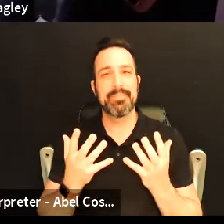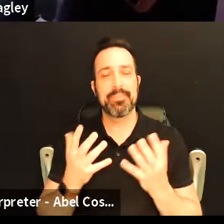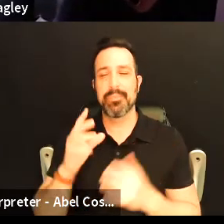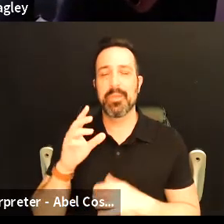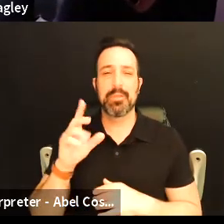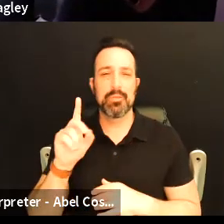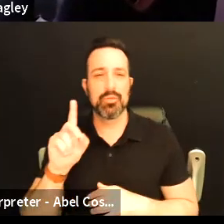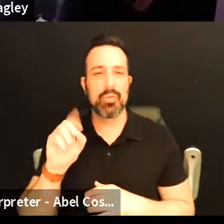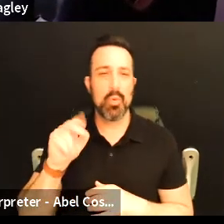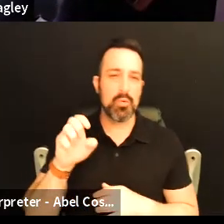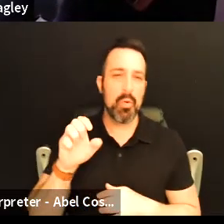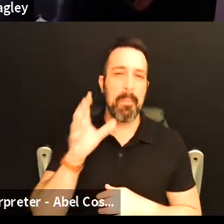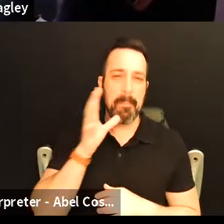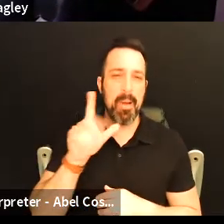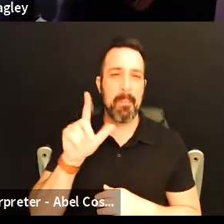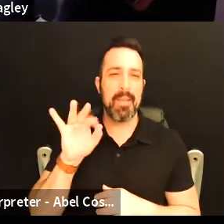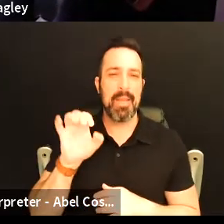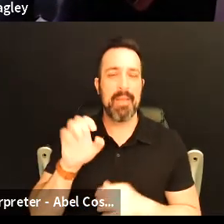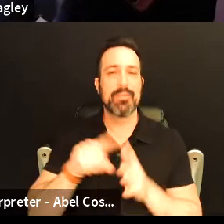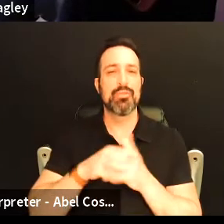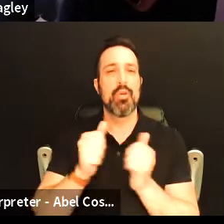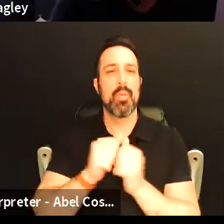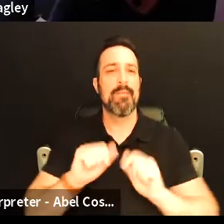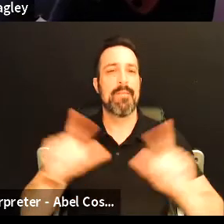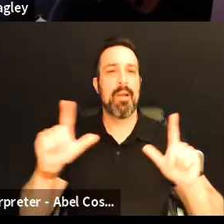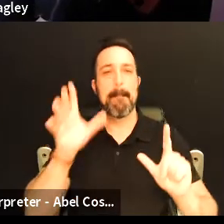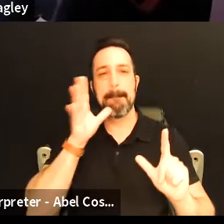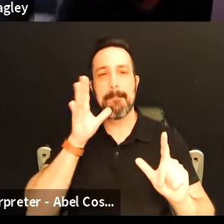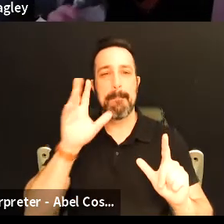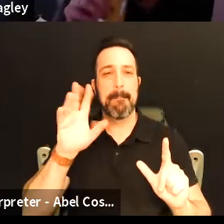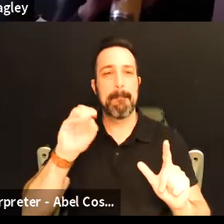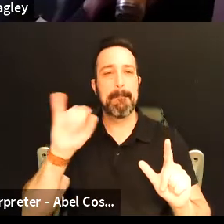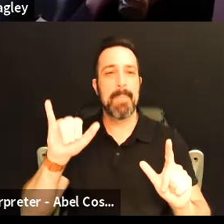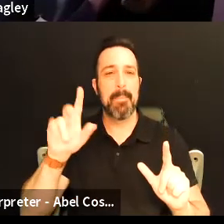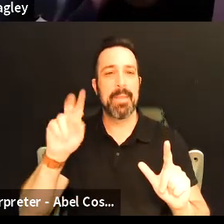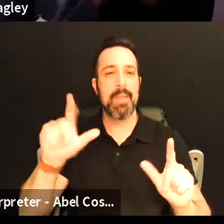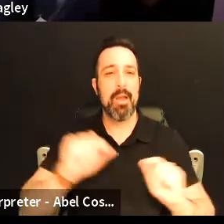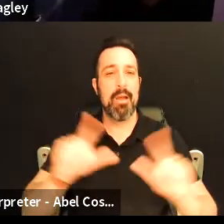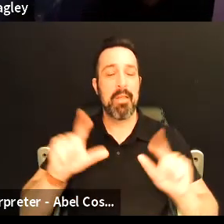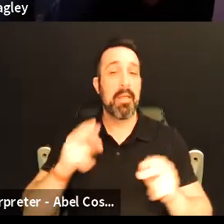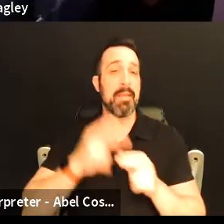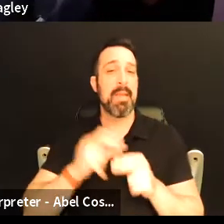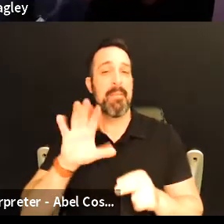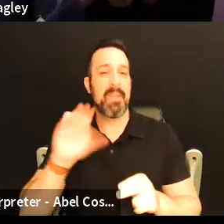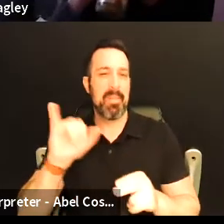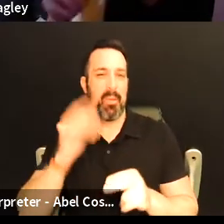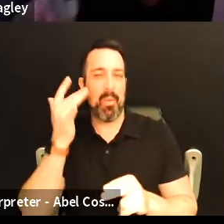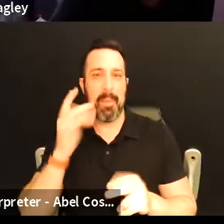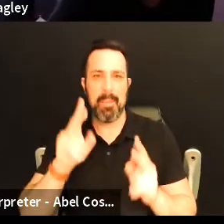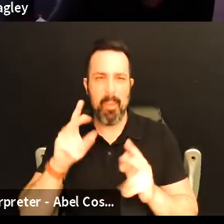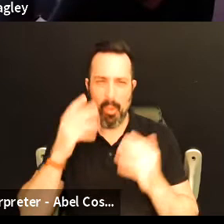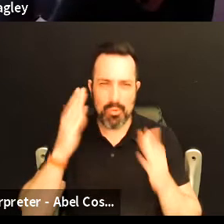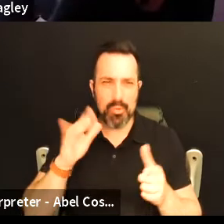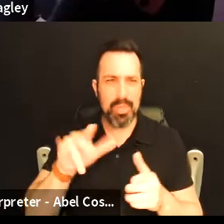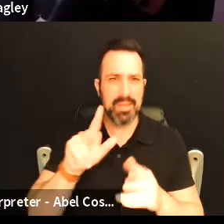mom life originally started off as a mommy vlog that's the reason for the name of the company and then people are like oh we don't we didn't know that